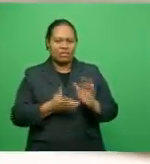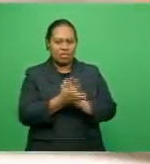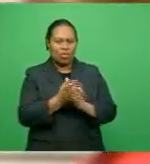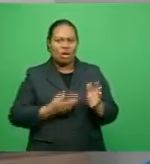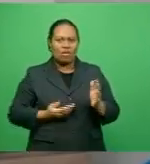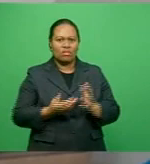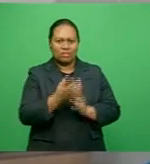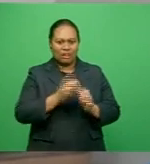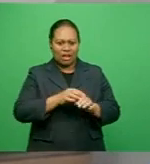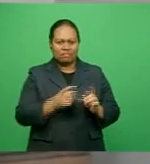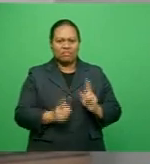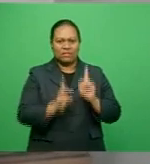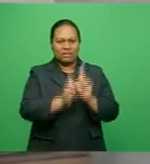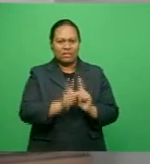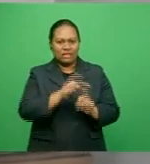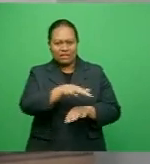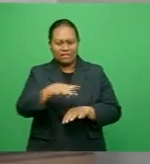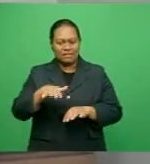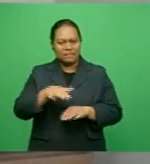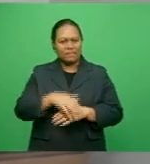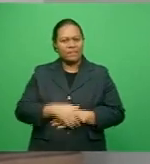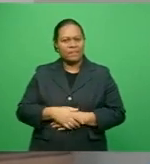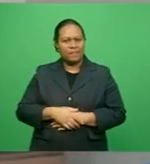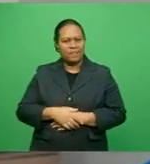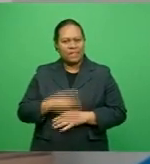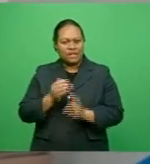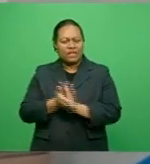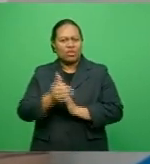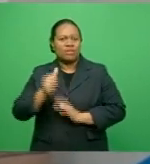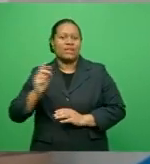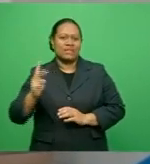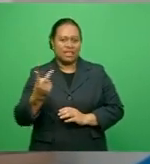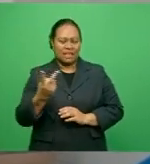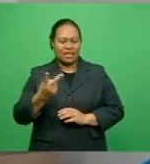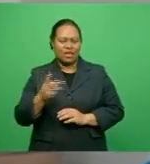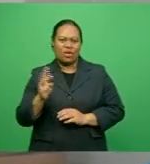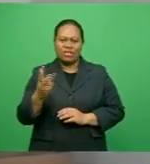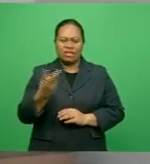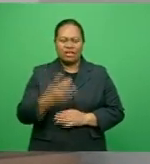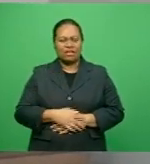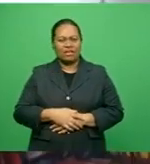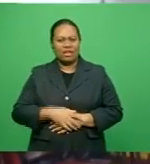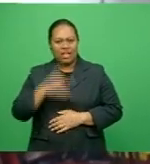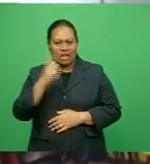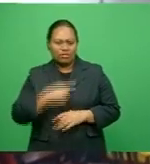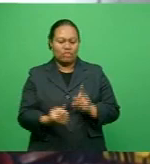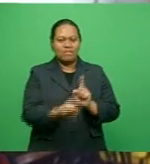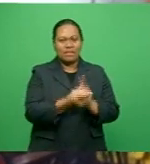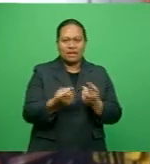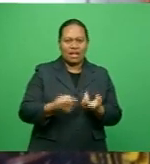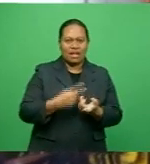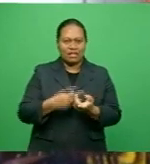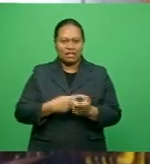make that tackle exactly when he wants it but he'll go back for seconds and thirds and he'll make sure that he chases everyone down and I